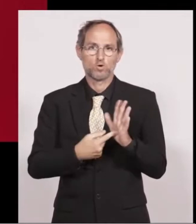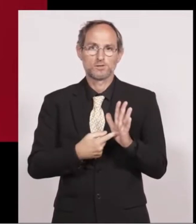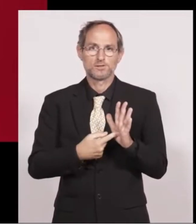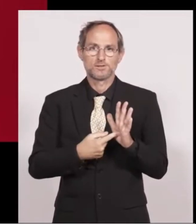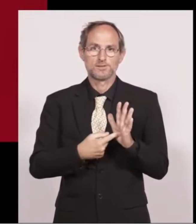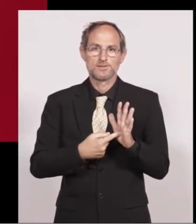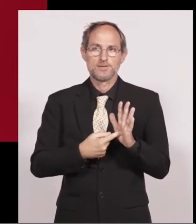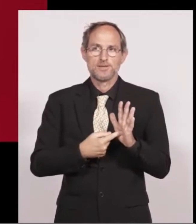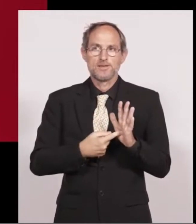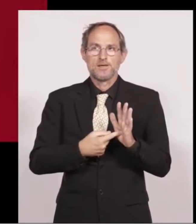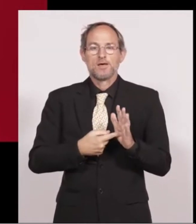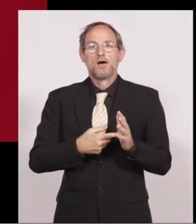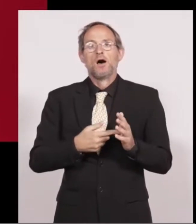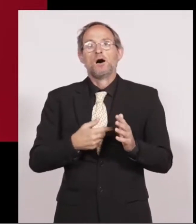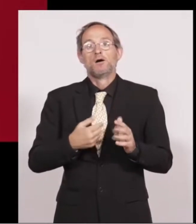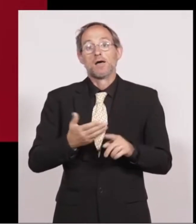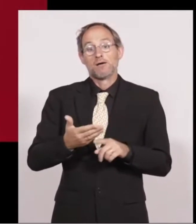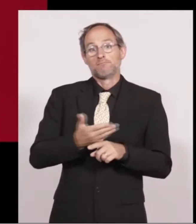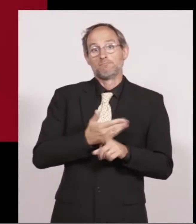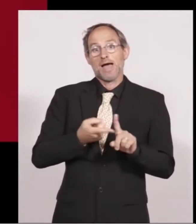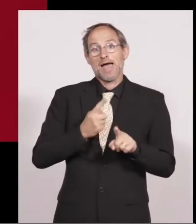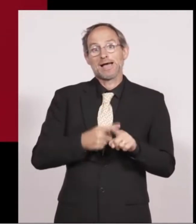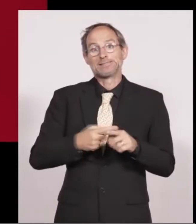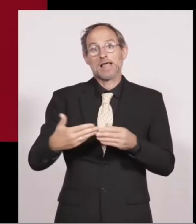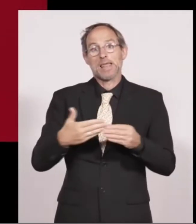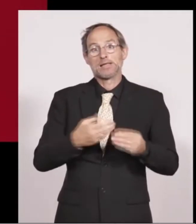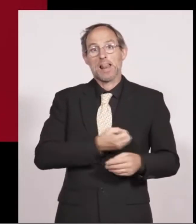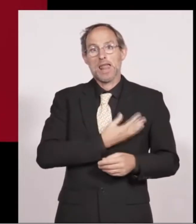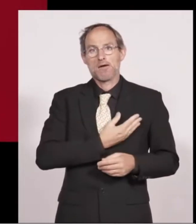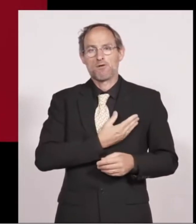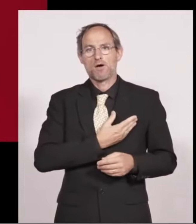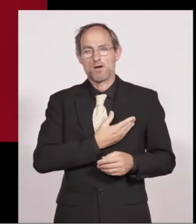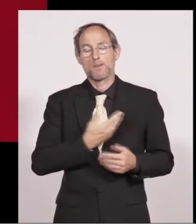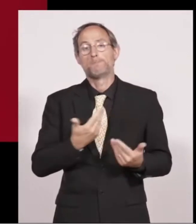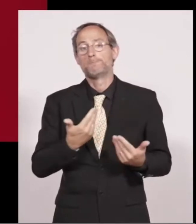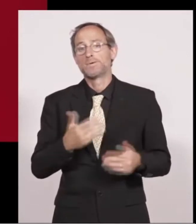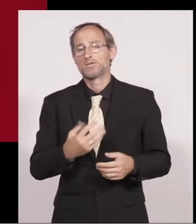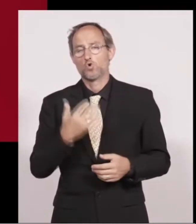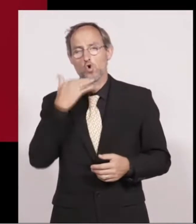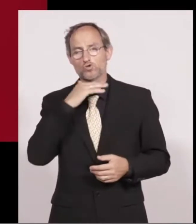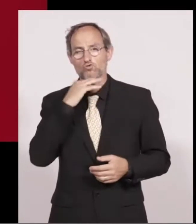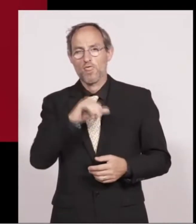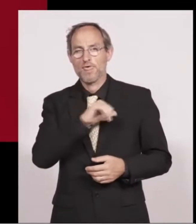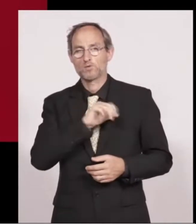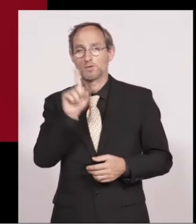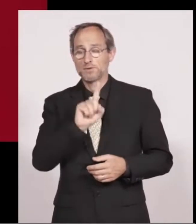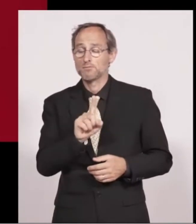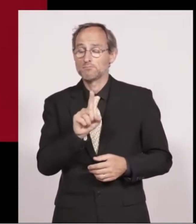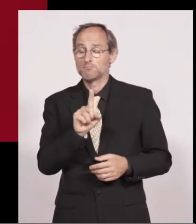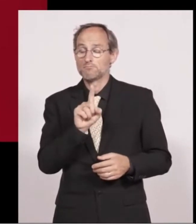our former leader brought hundreds of thousands of people especially young people